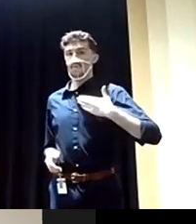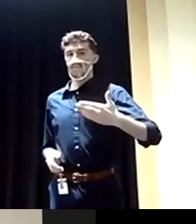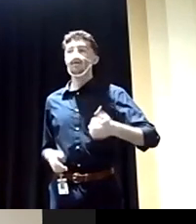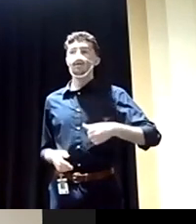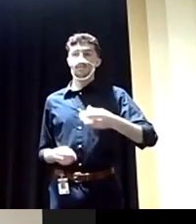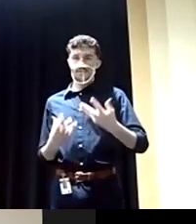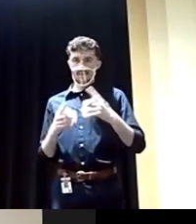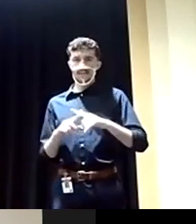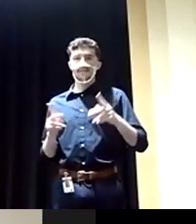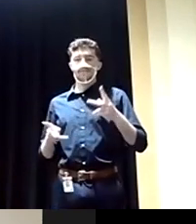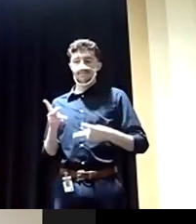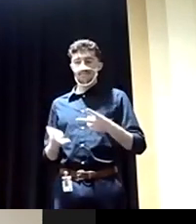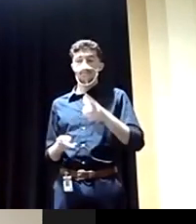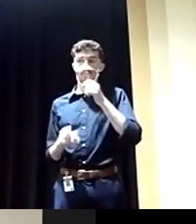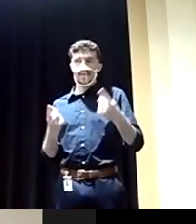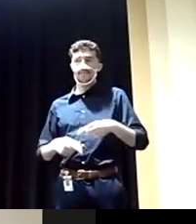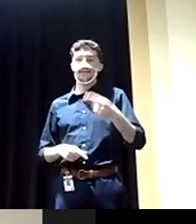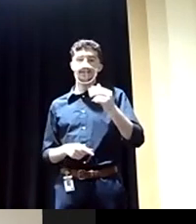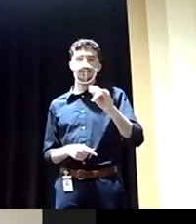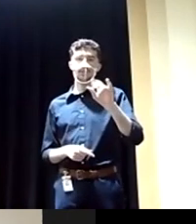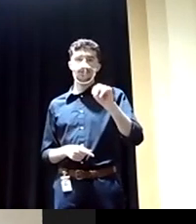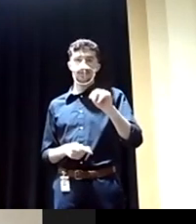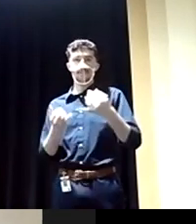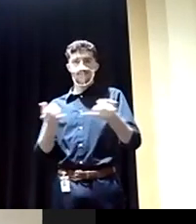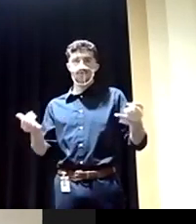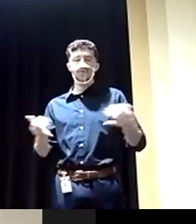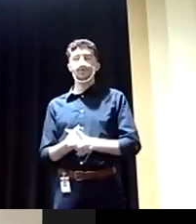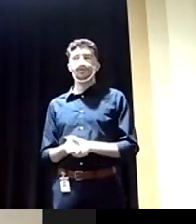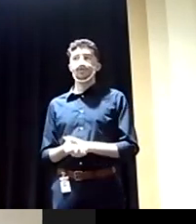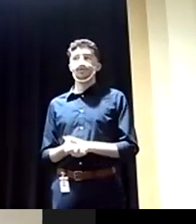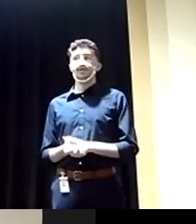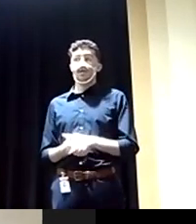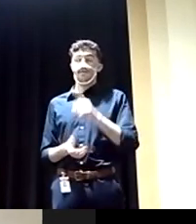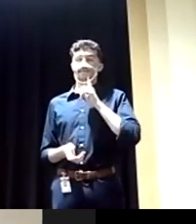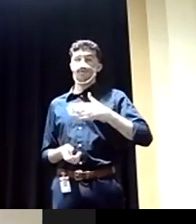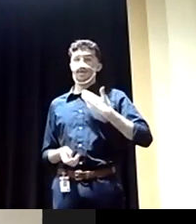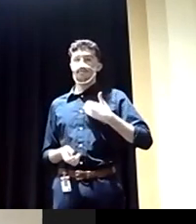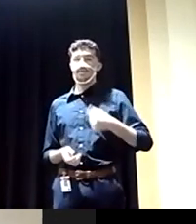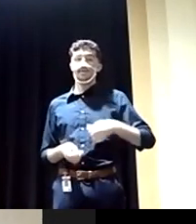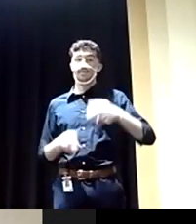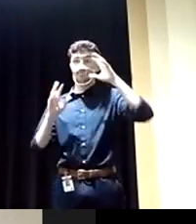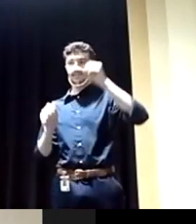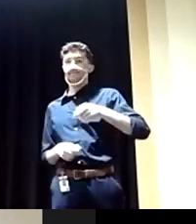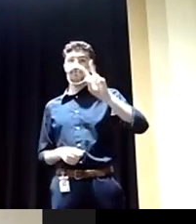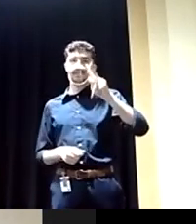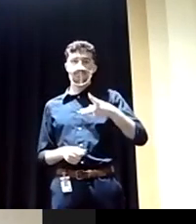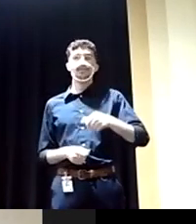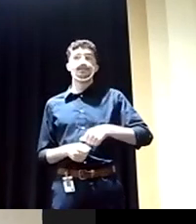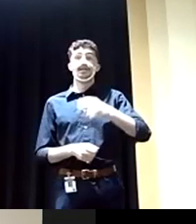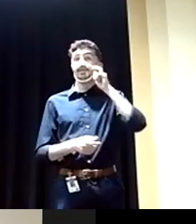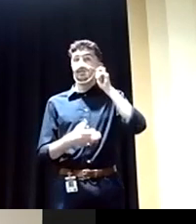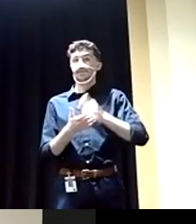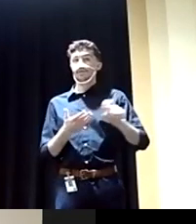the border. It was despicable. We all know it. And I'm happy that the President, the Vice President, Secretary of Homeland Security